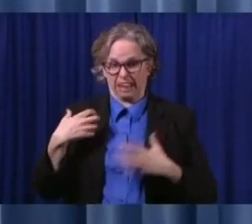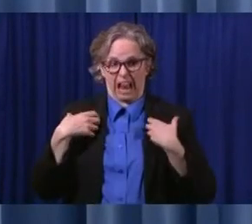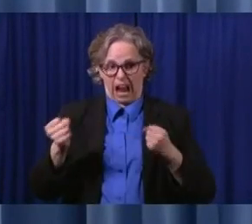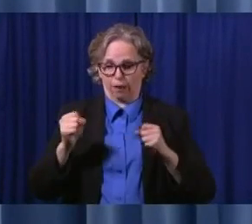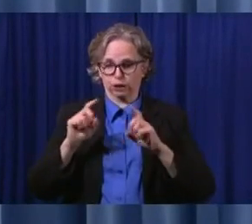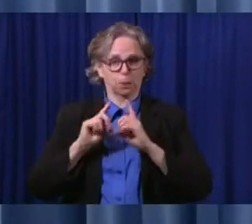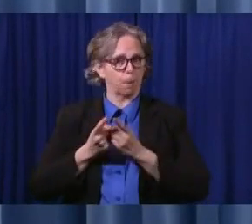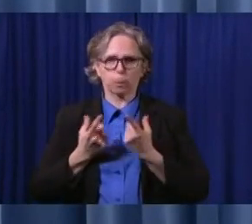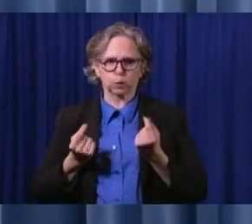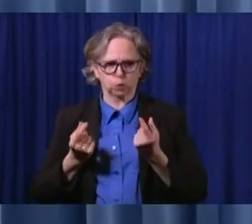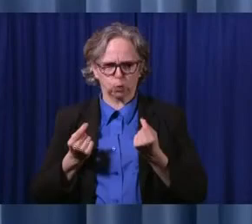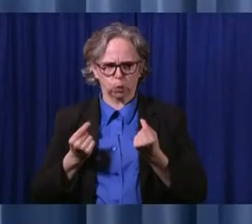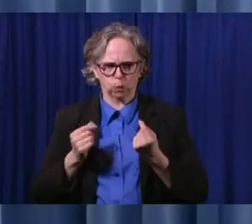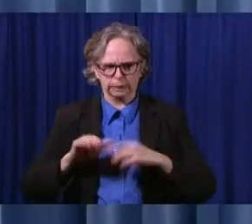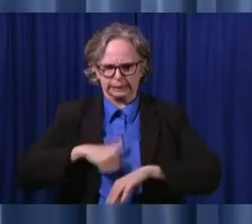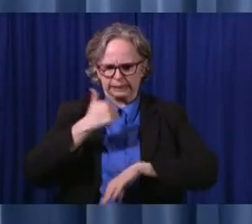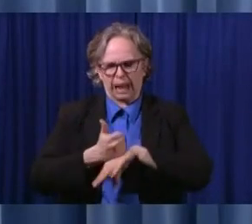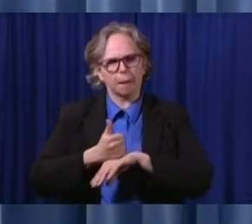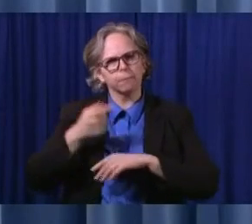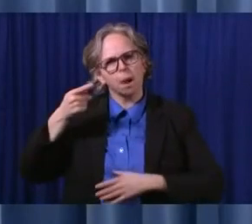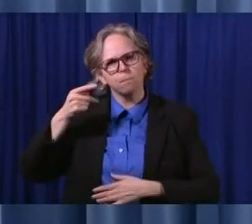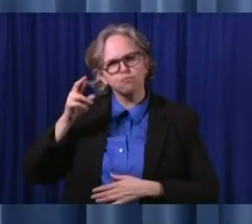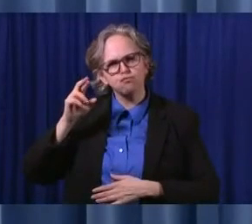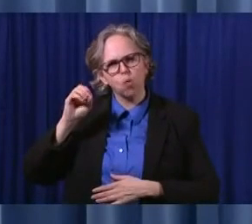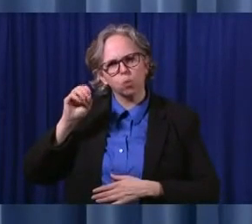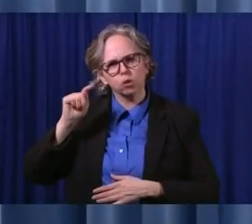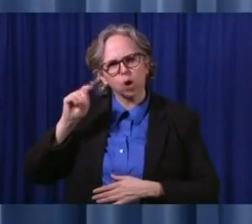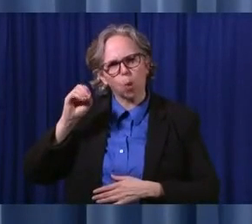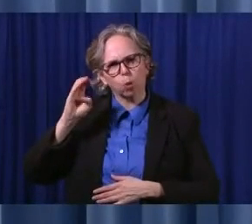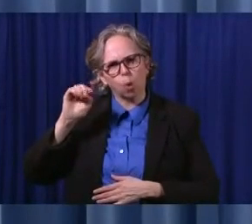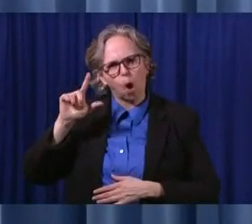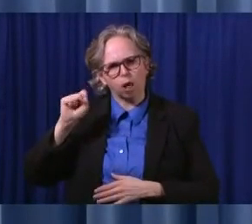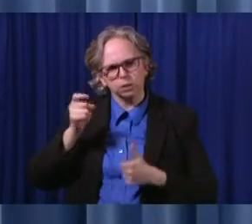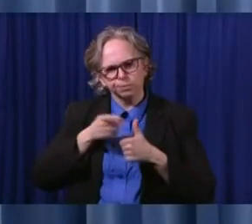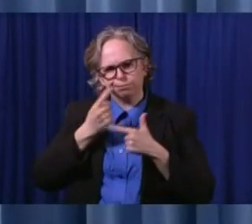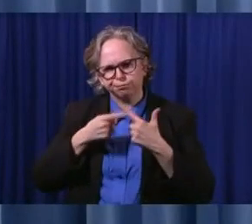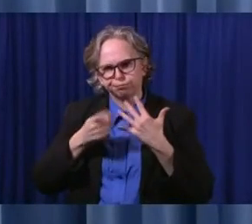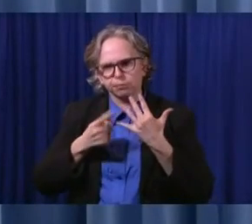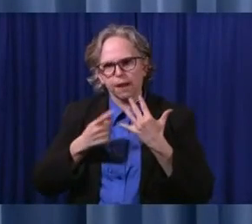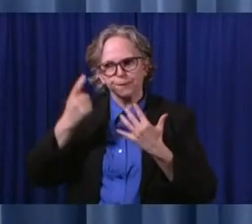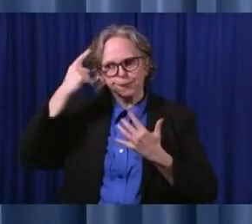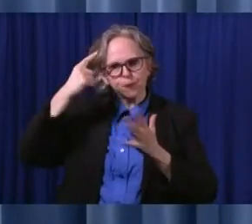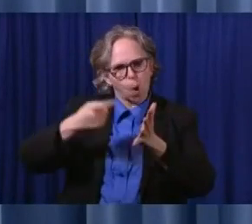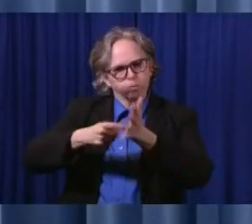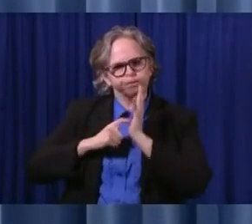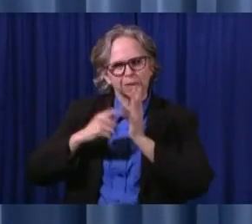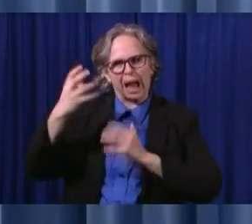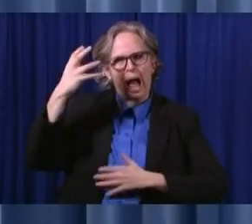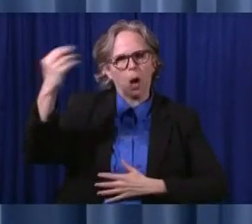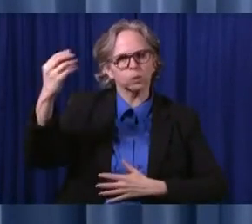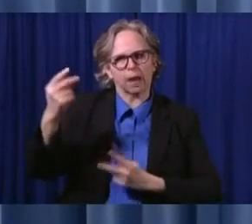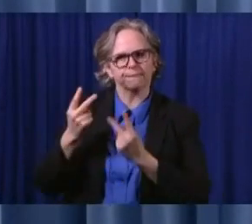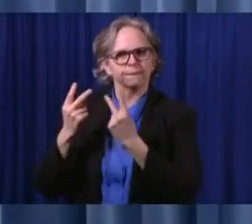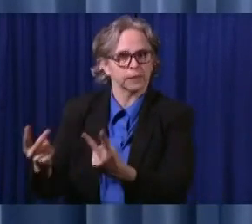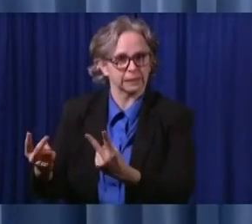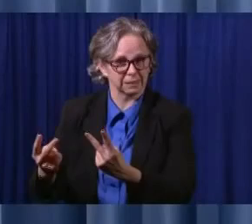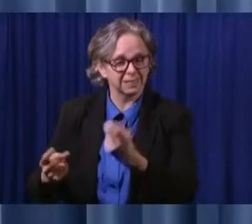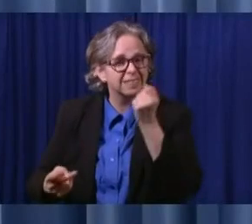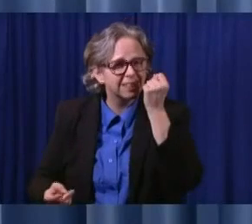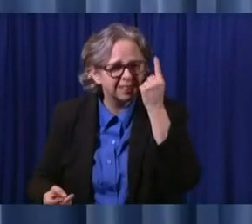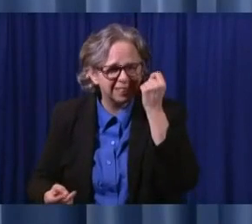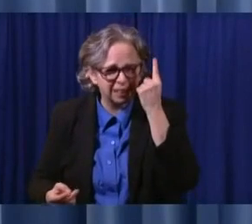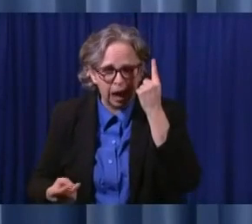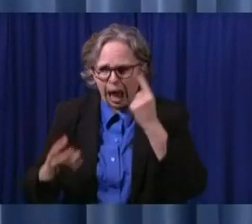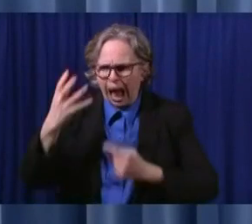outside visitation, recognizing the fundamental difference between something that occurs outside and something that occurs